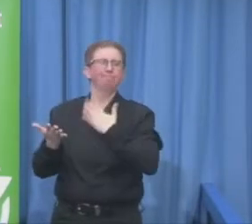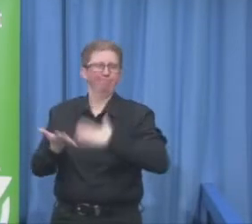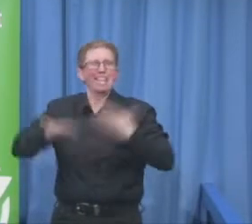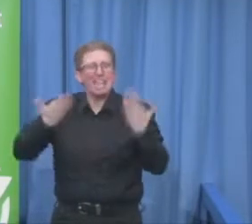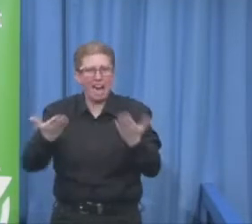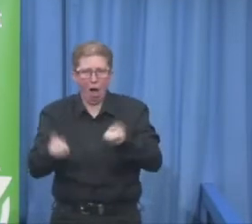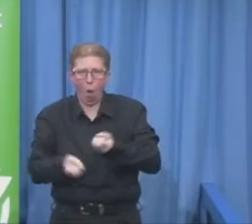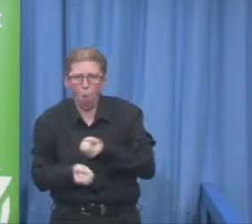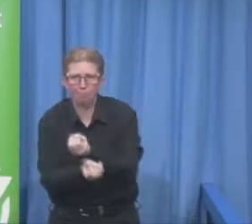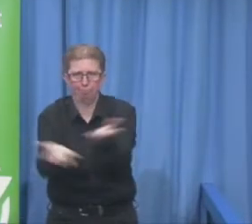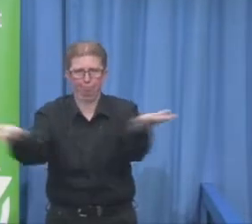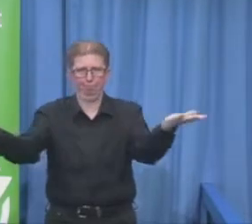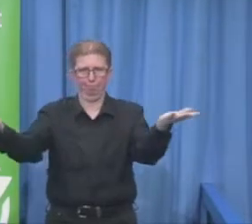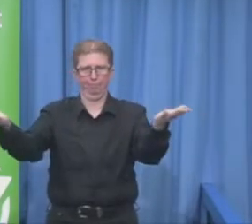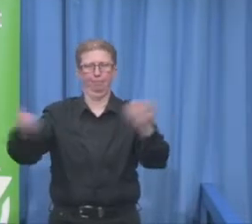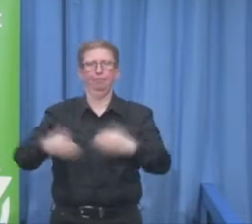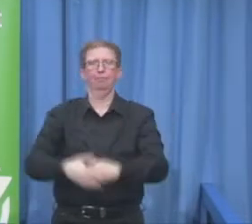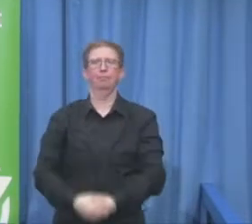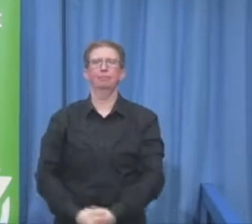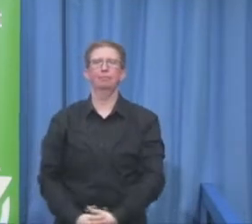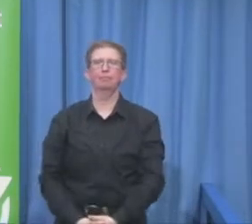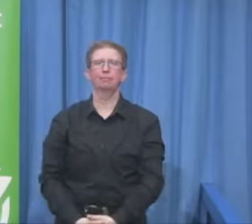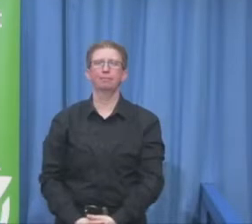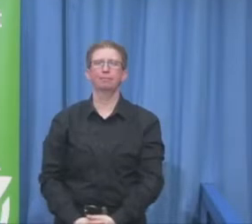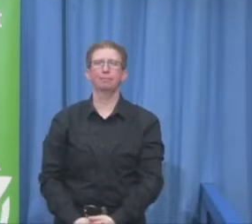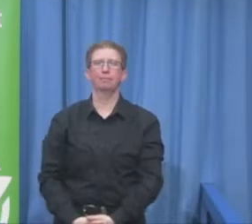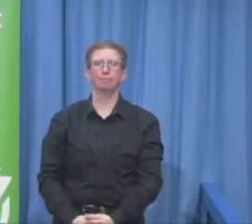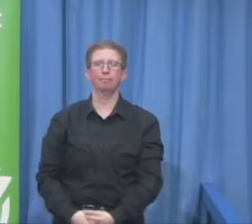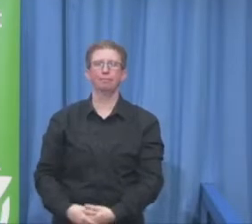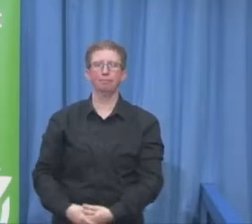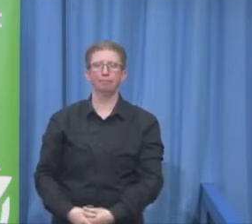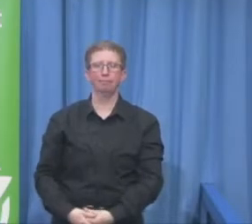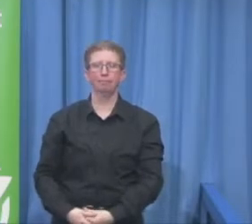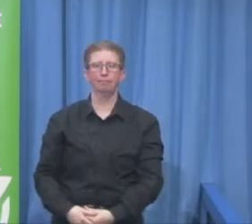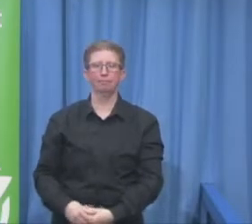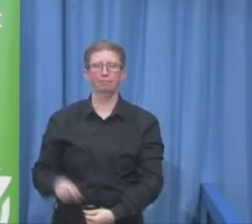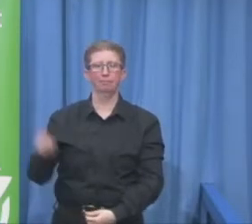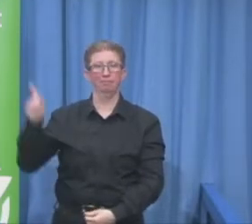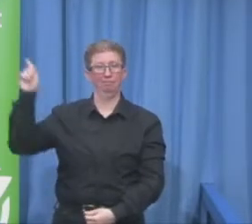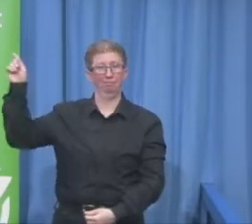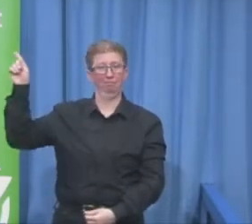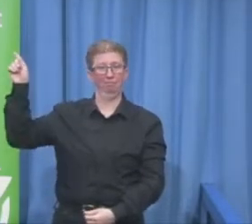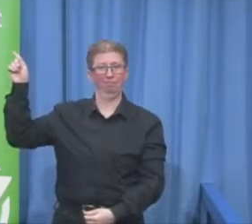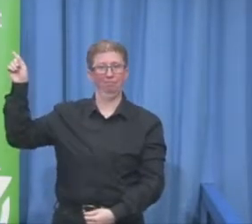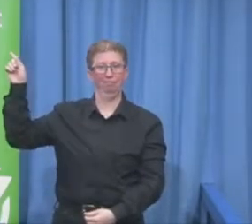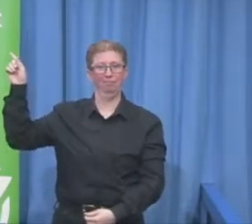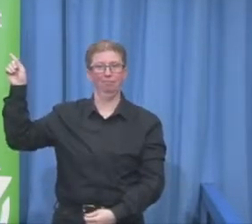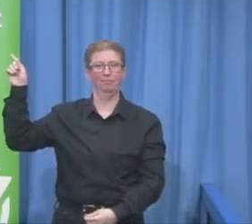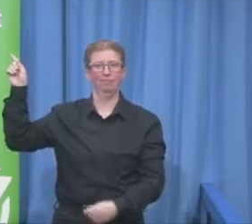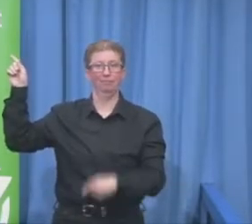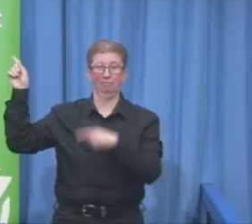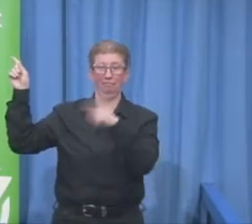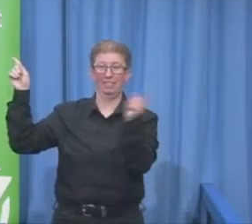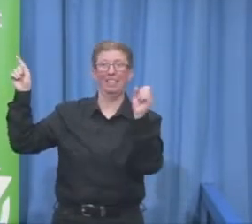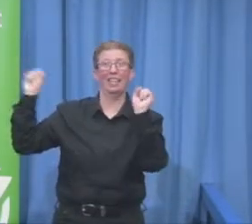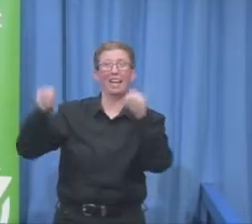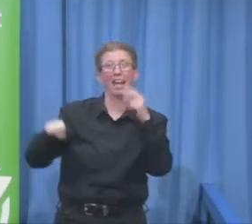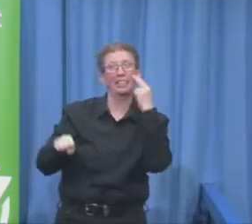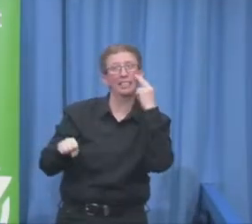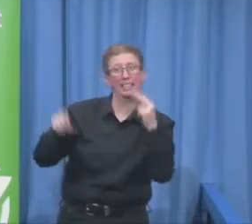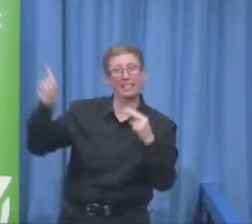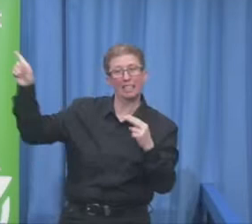So also here it's just to show you we have had great participation this year of 121 countries